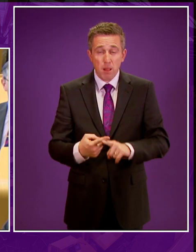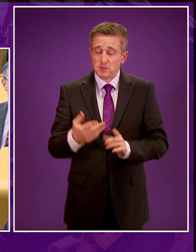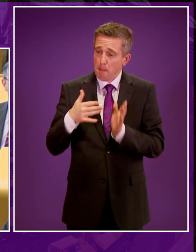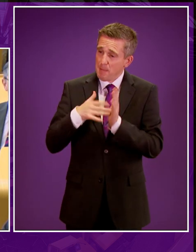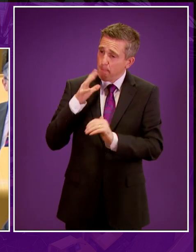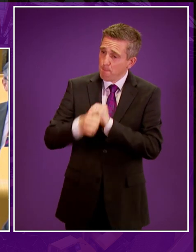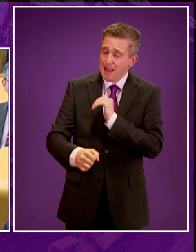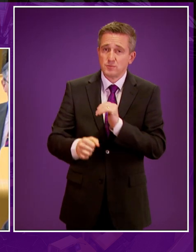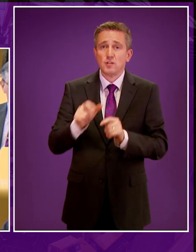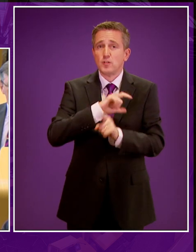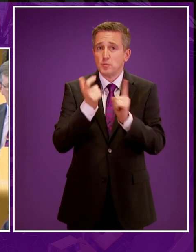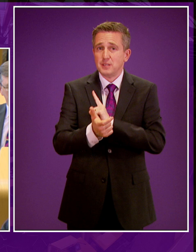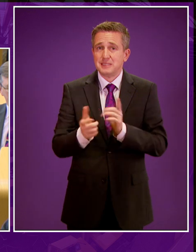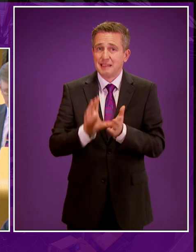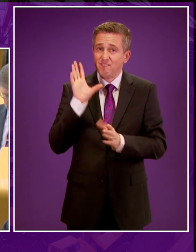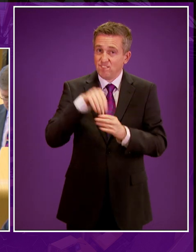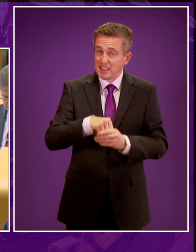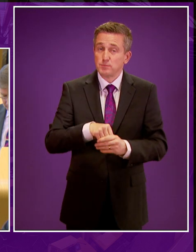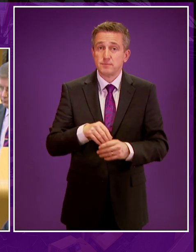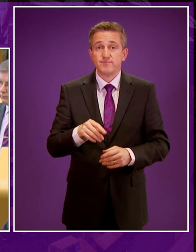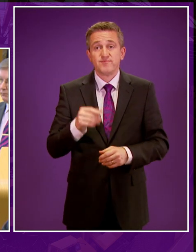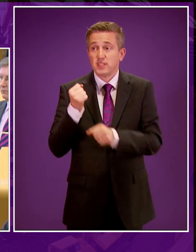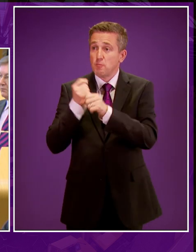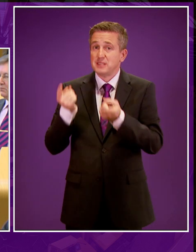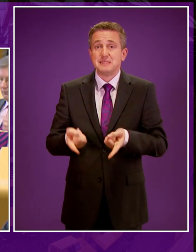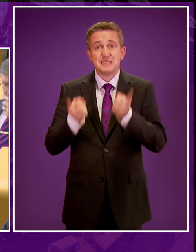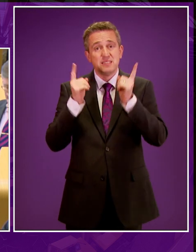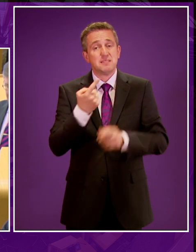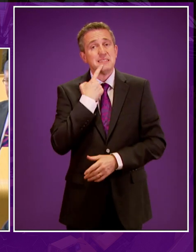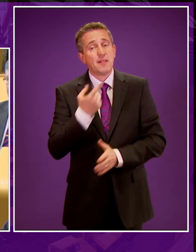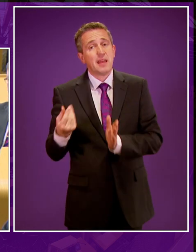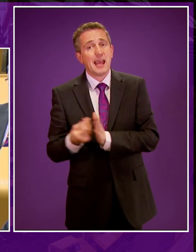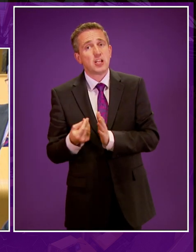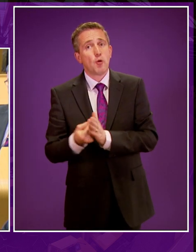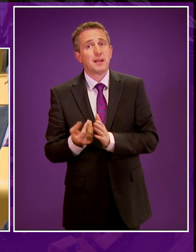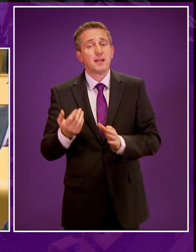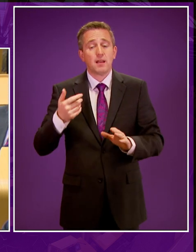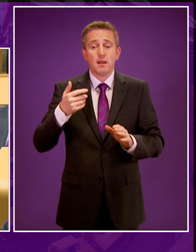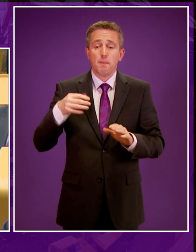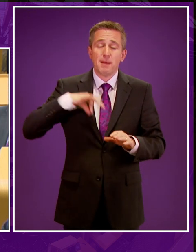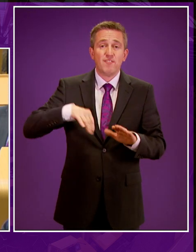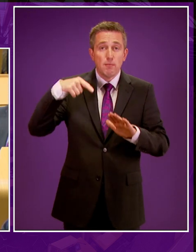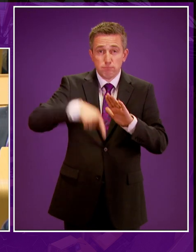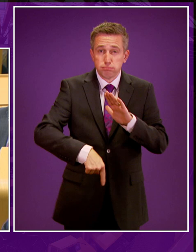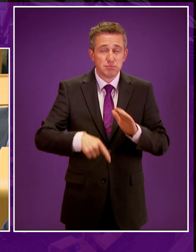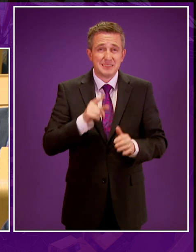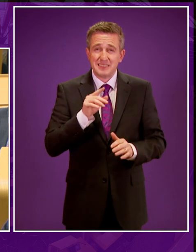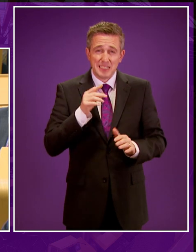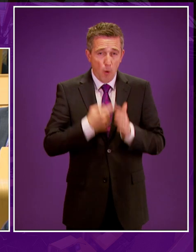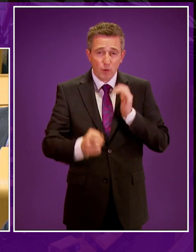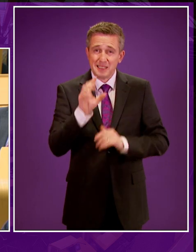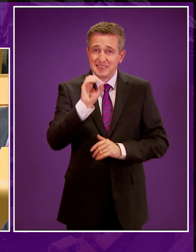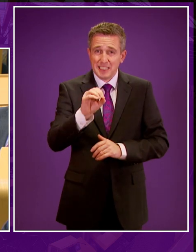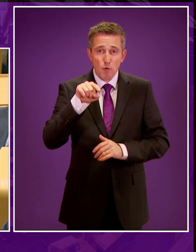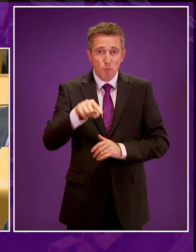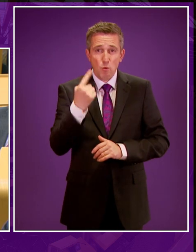community investment. The Minister highlighted that the economic benefit of fracking would contribute, in his words, just 0.1%